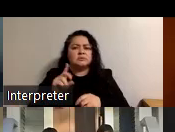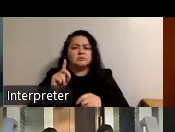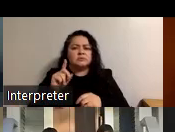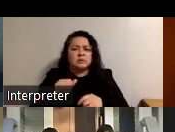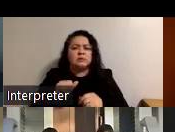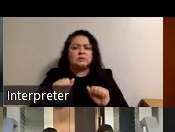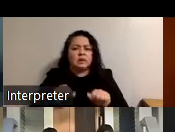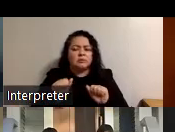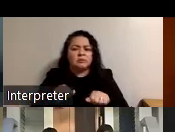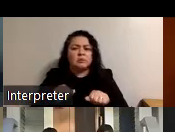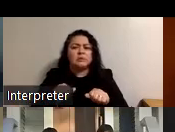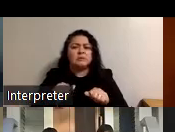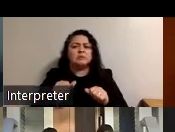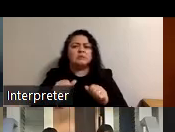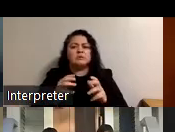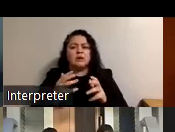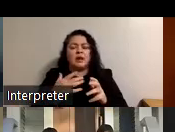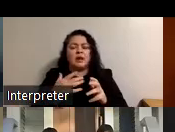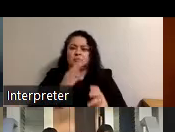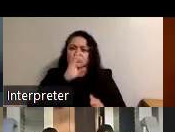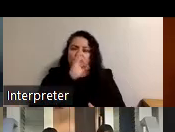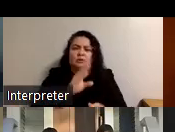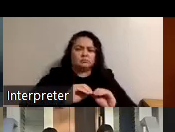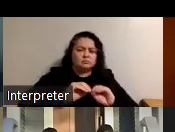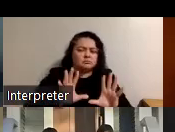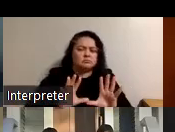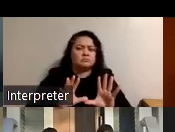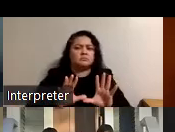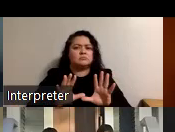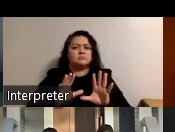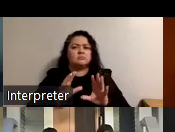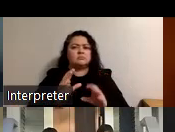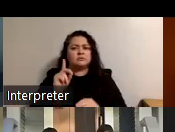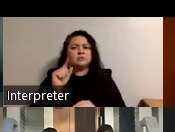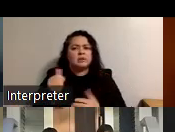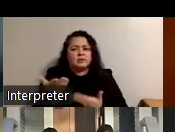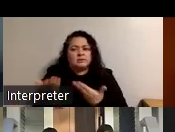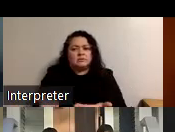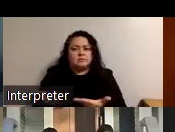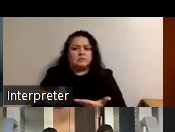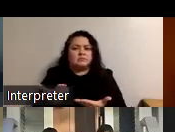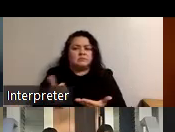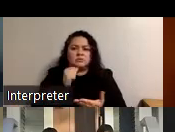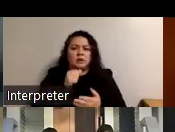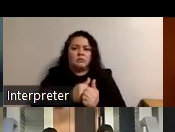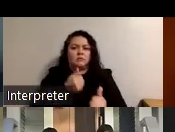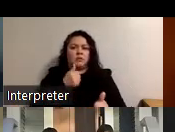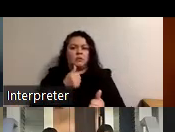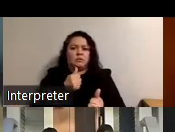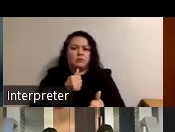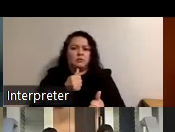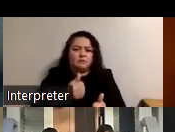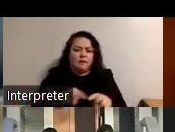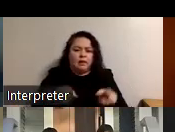and capabilities i like being as straightforward about there's disabilities that's not a thing one way or the other it's just there's no value